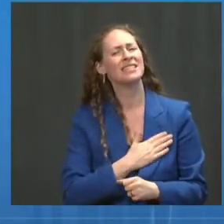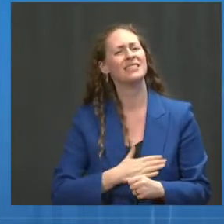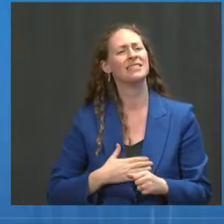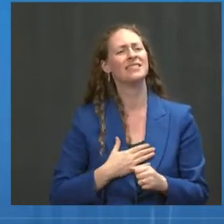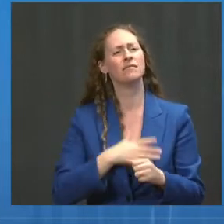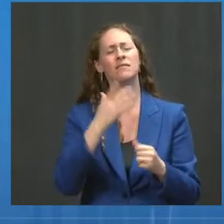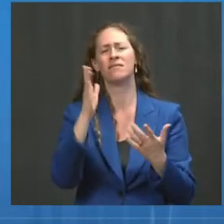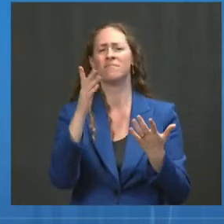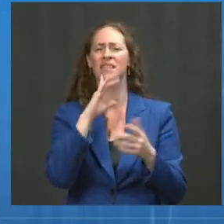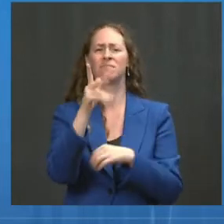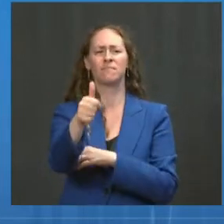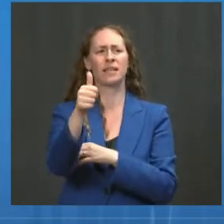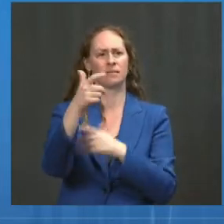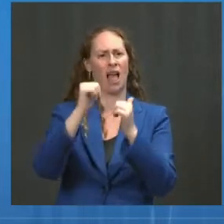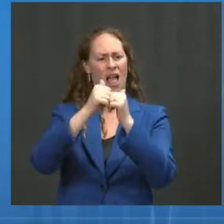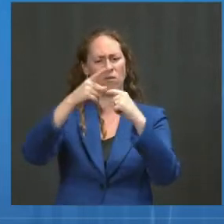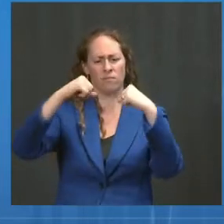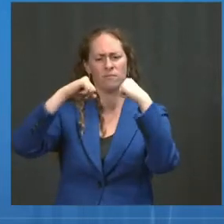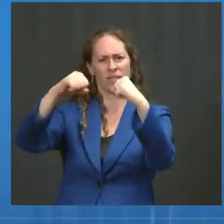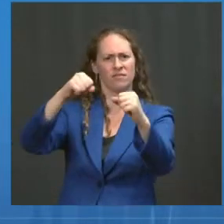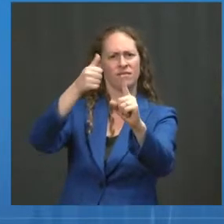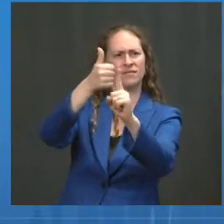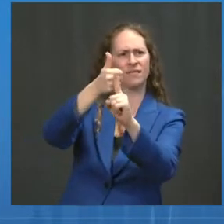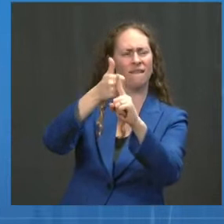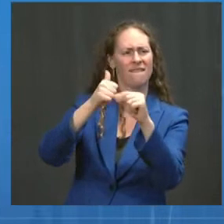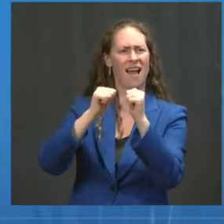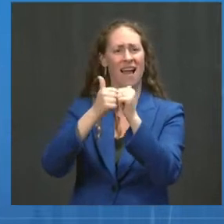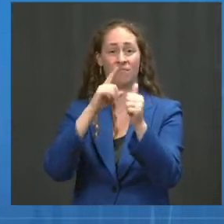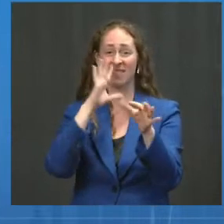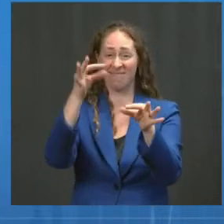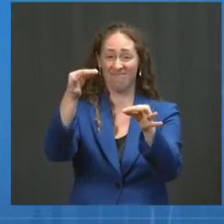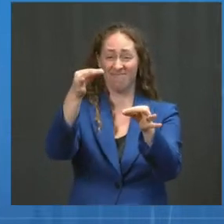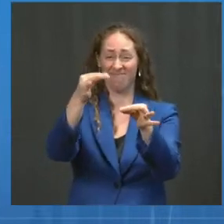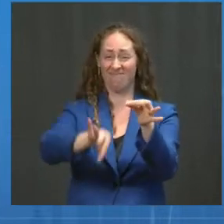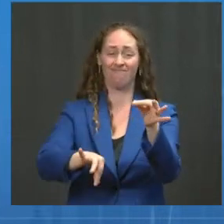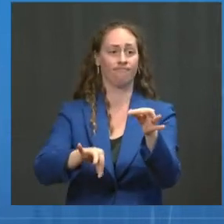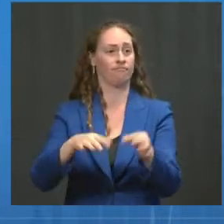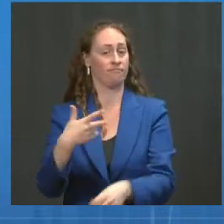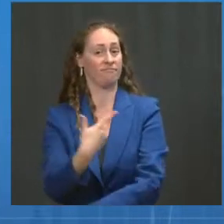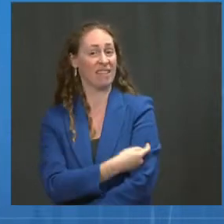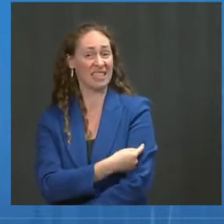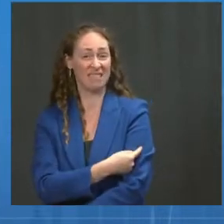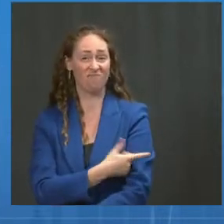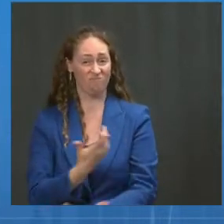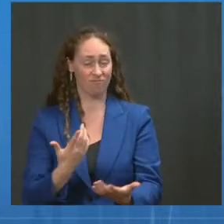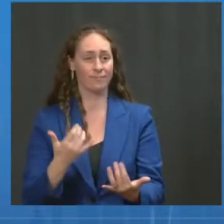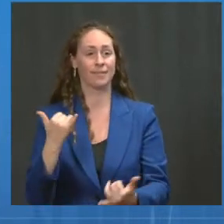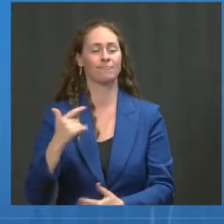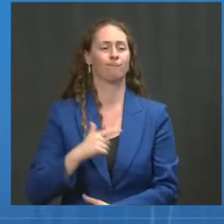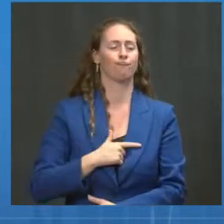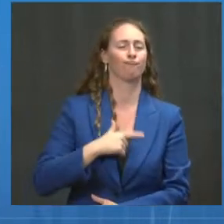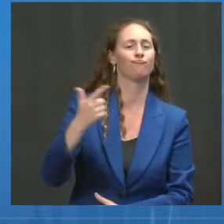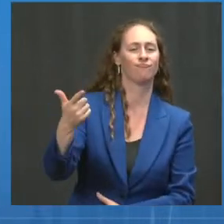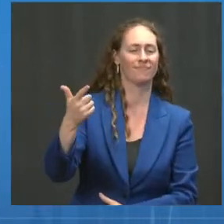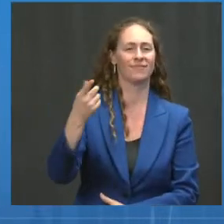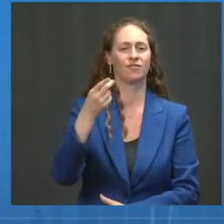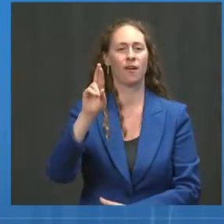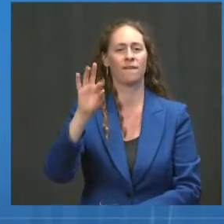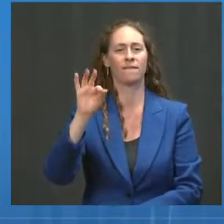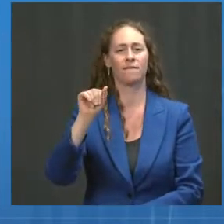protect yourself and others is to simply get vaccinated in the first place. And now, I will turn things over to Dr. Fauci.